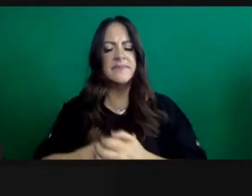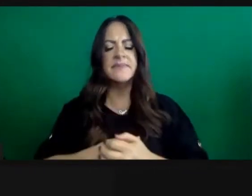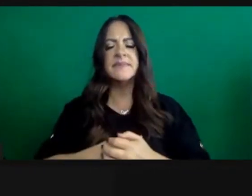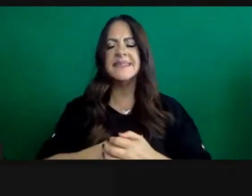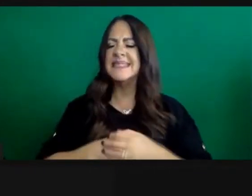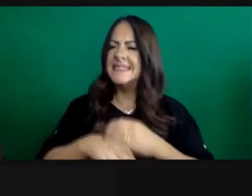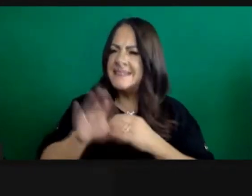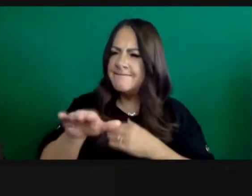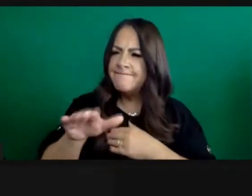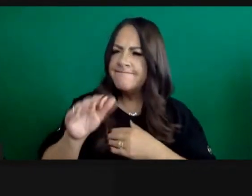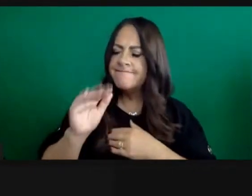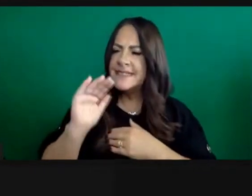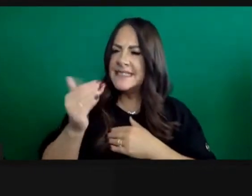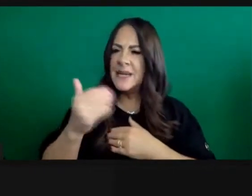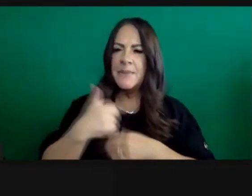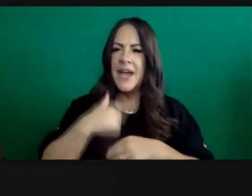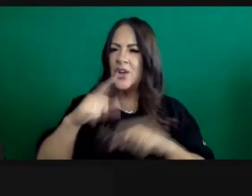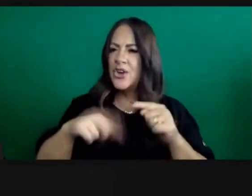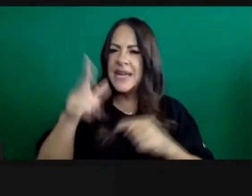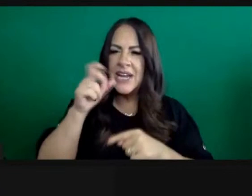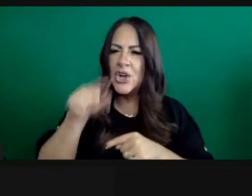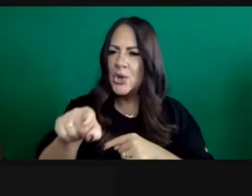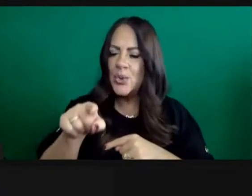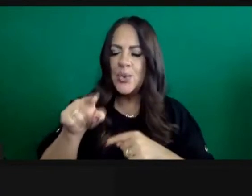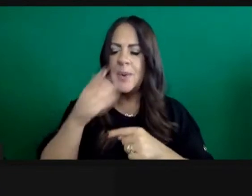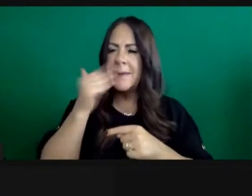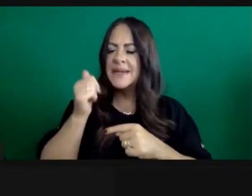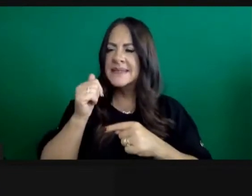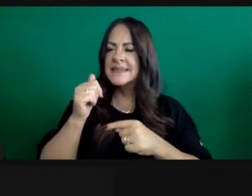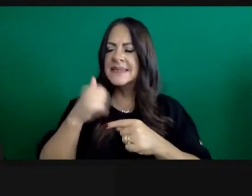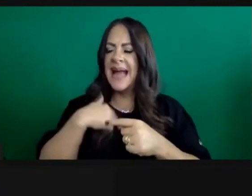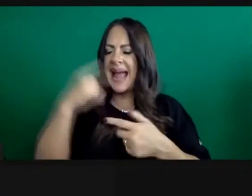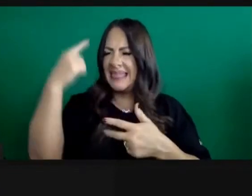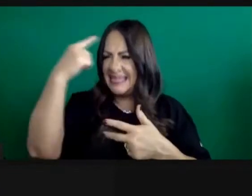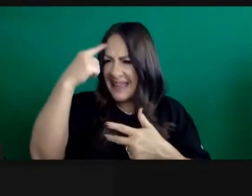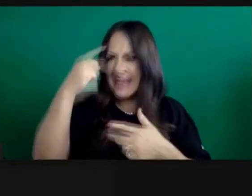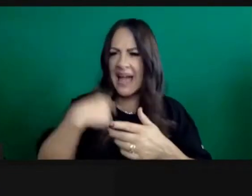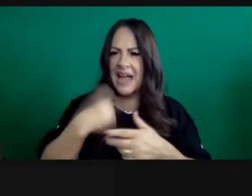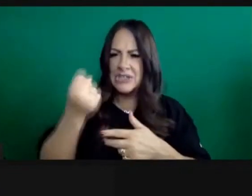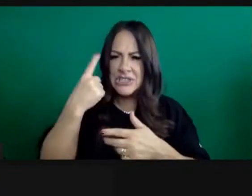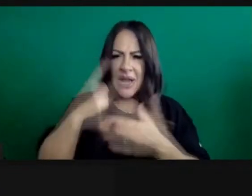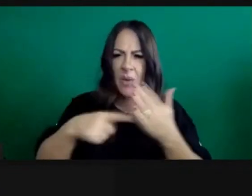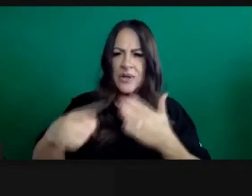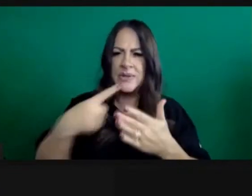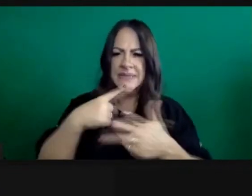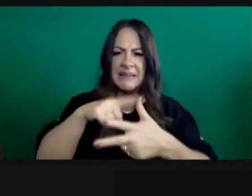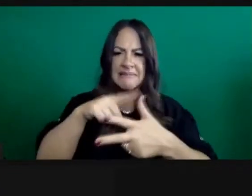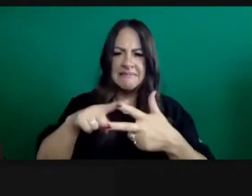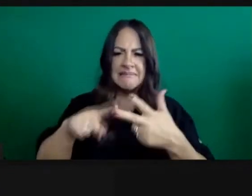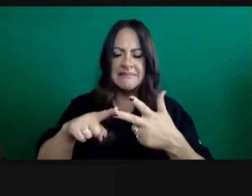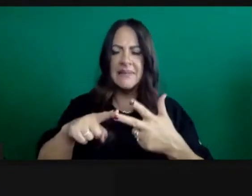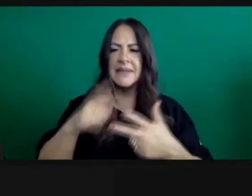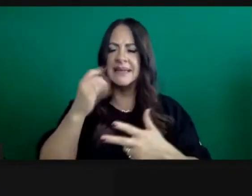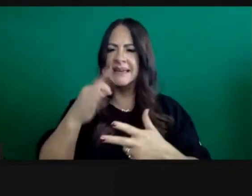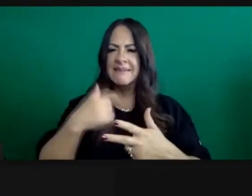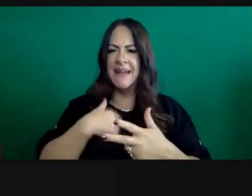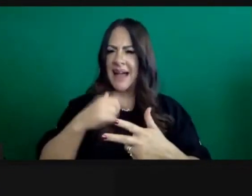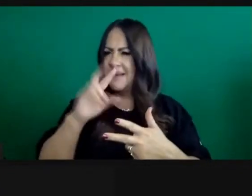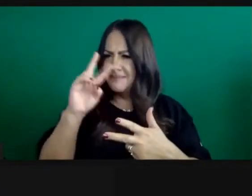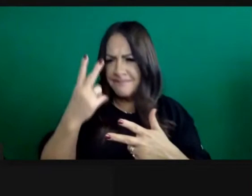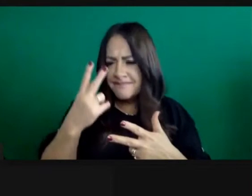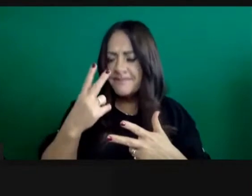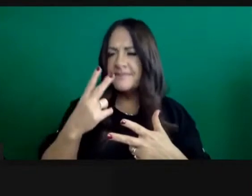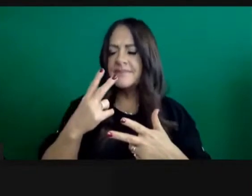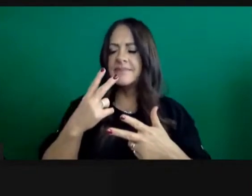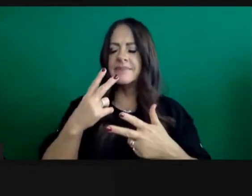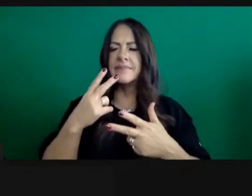your question that you were cutting in and out. But I believe I have the three parts. So I'll start with them. And if I miss them, somebody can remind me and